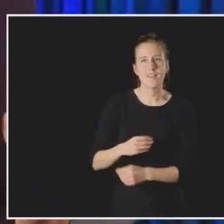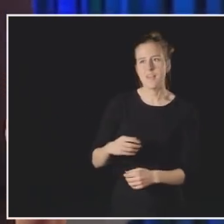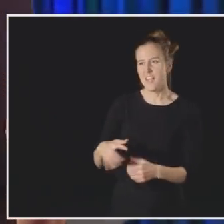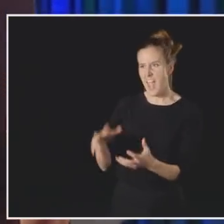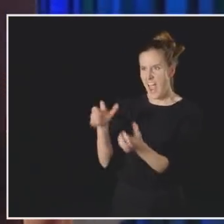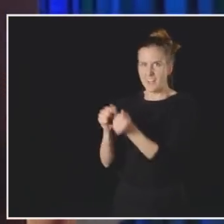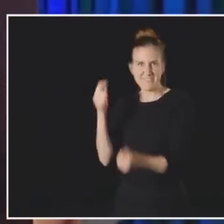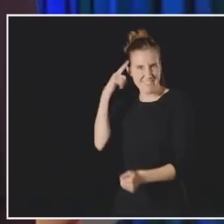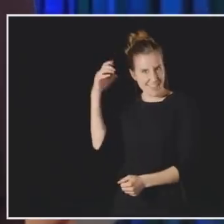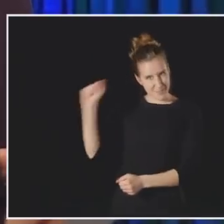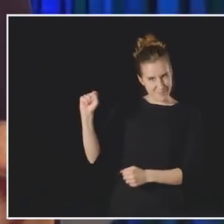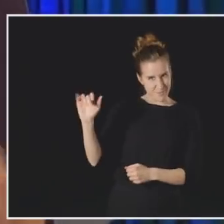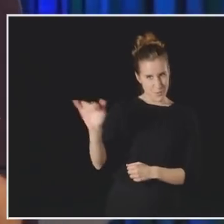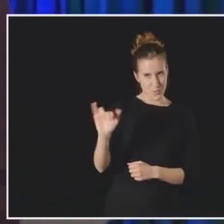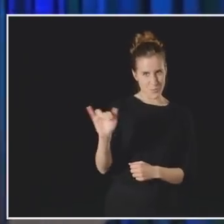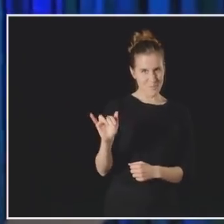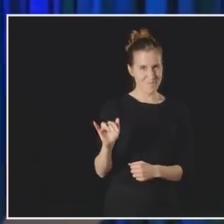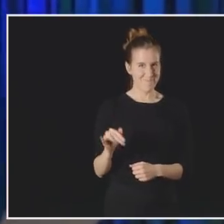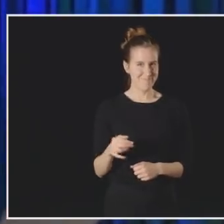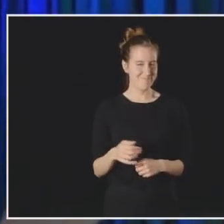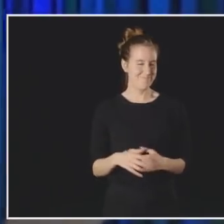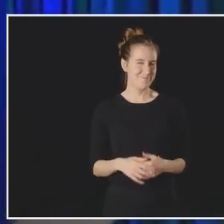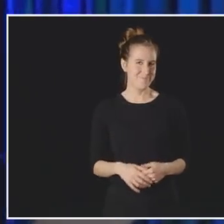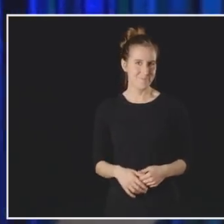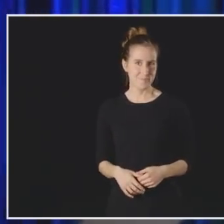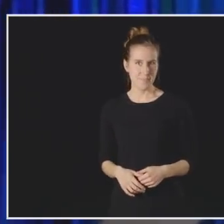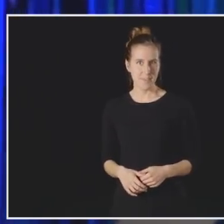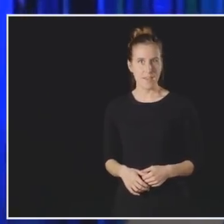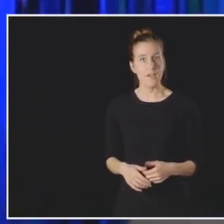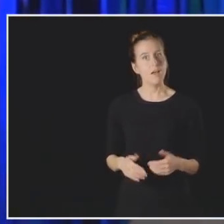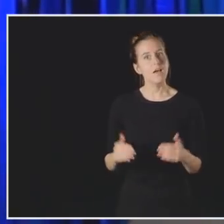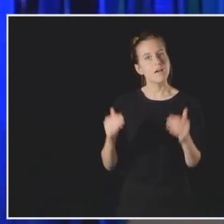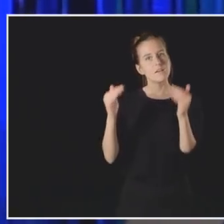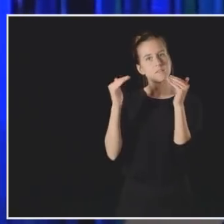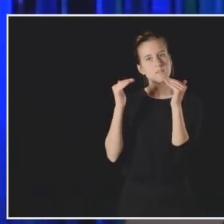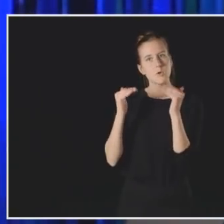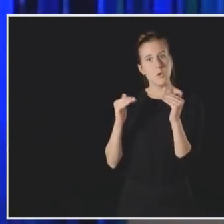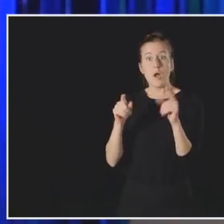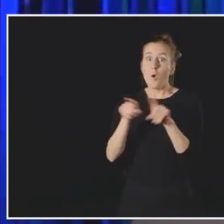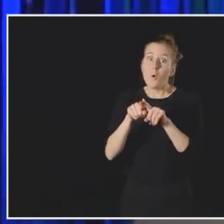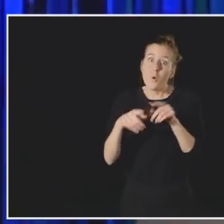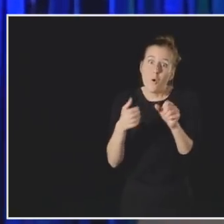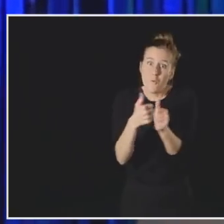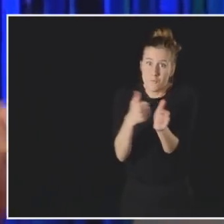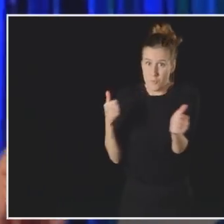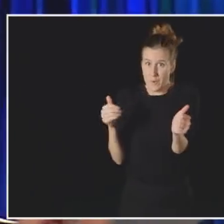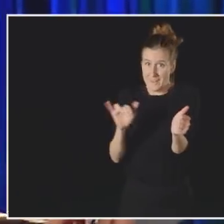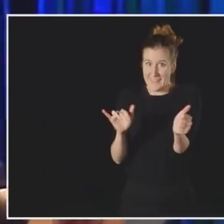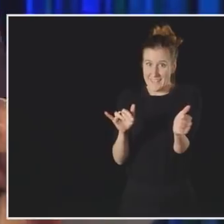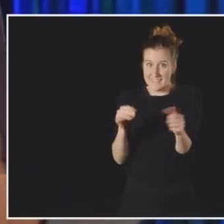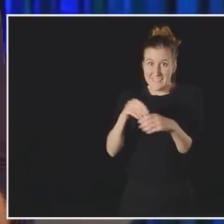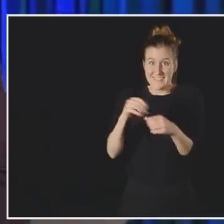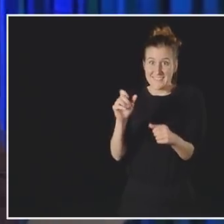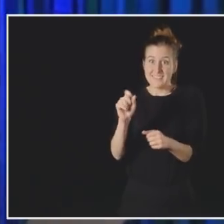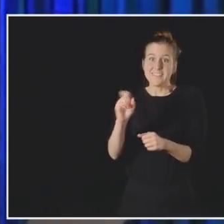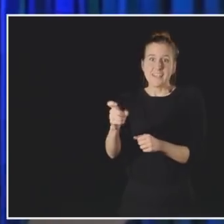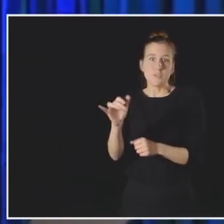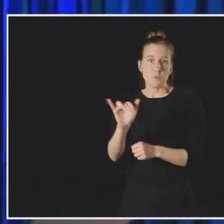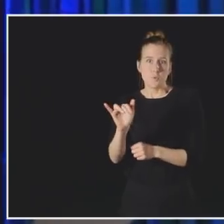and nibbling, to scratching, biting, and even some hair-pulling. Which brings me to my avoids.